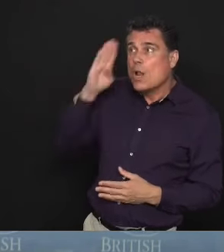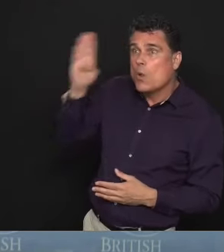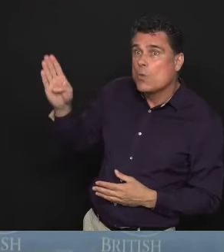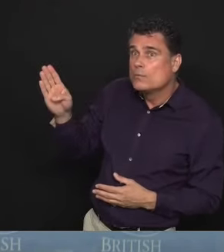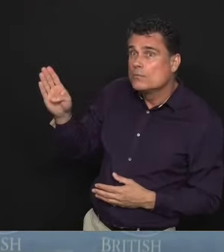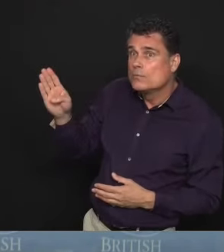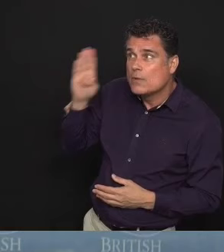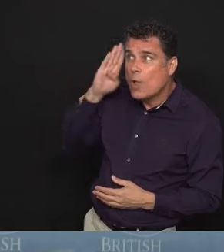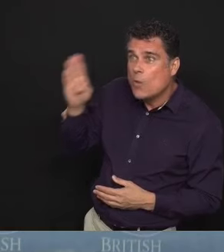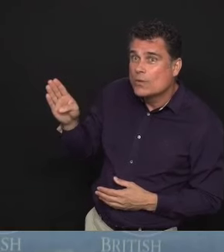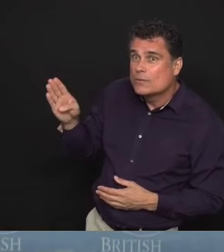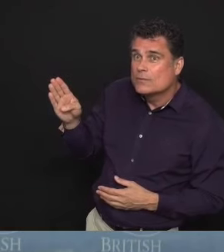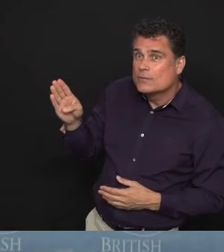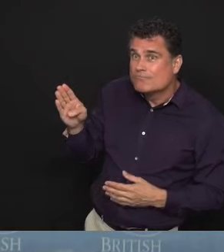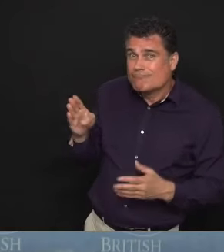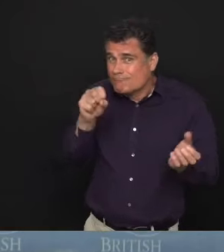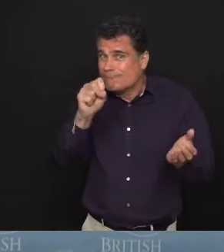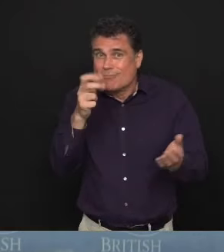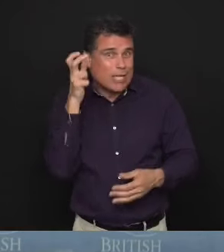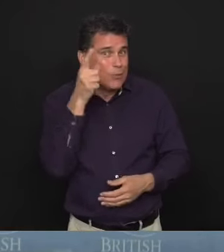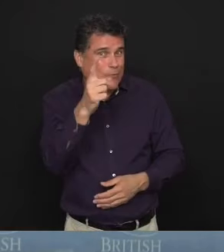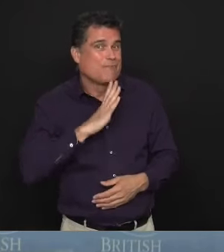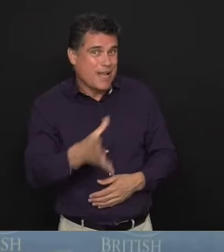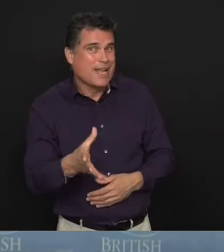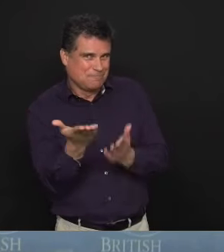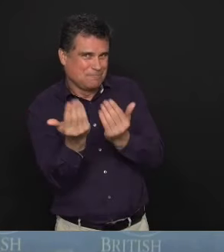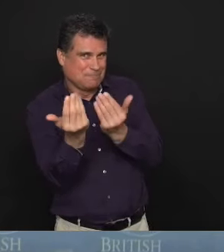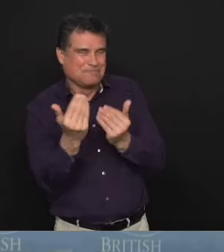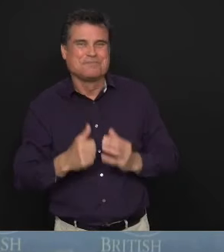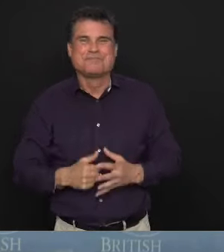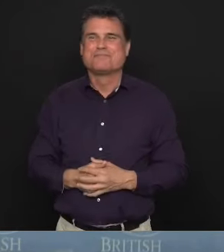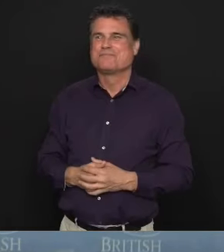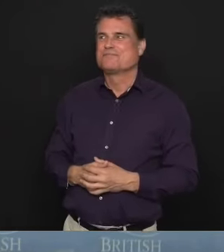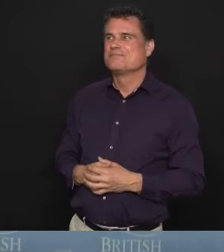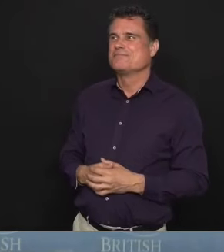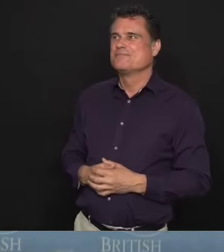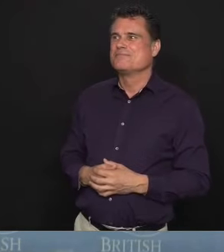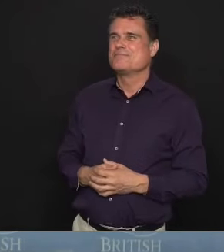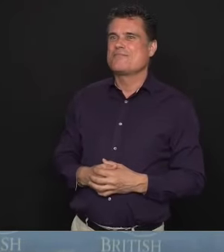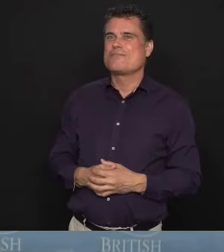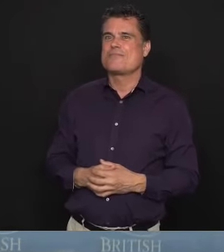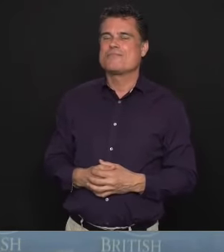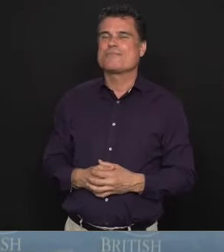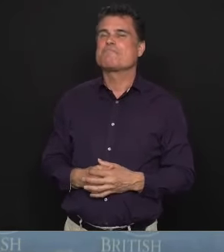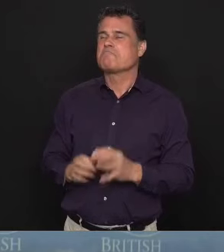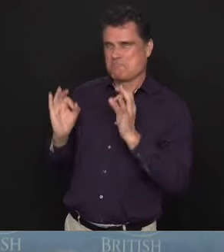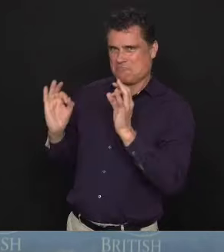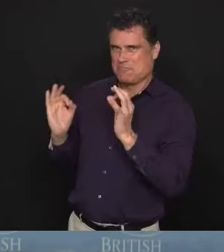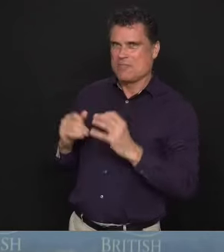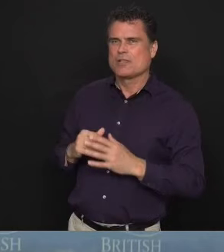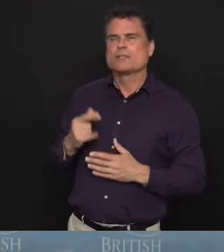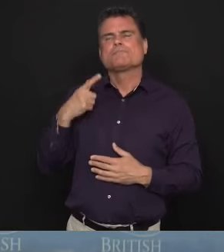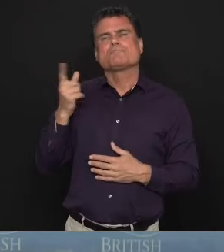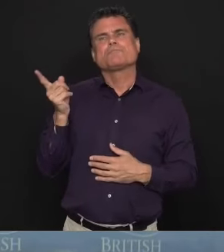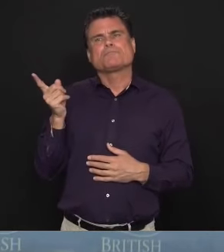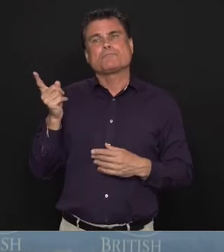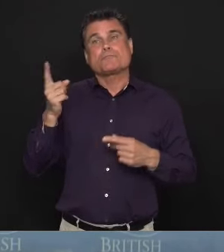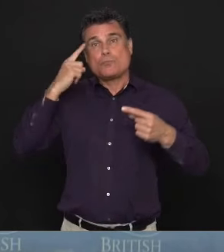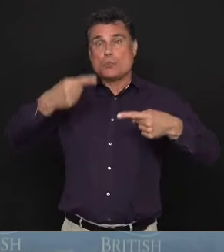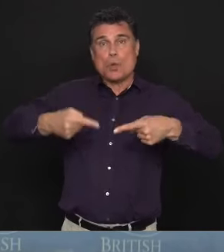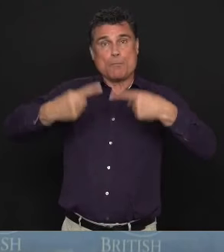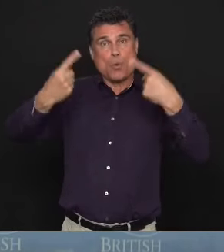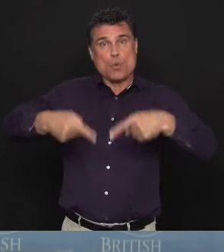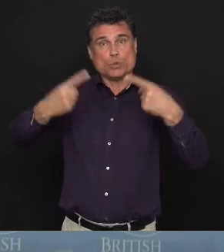Yes, we can hear you. Go ahead, Craig. Awesome. Thank you. What are your thoughts on the extension of the U.S.-Canada border being